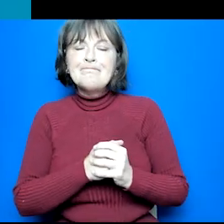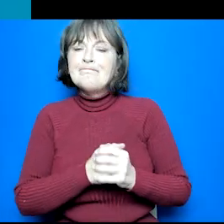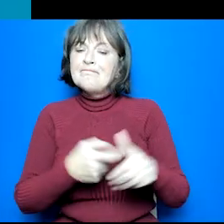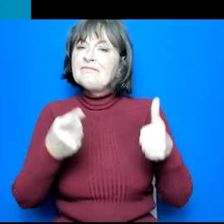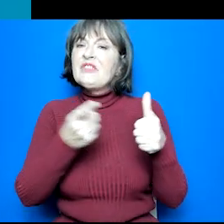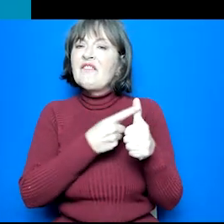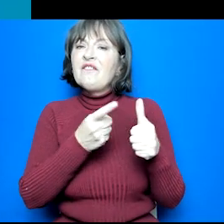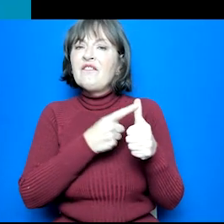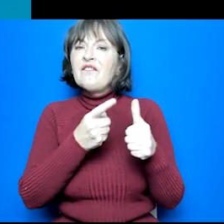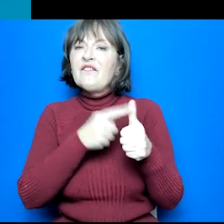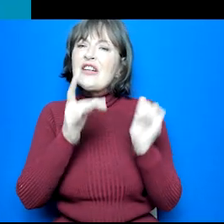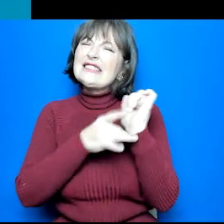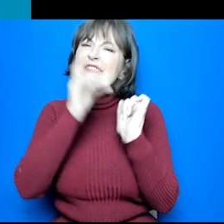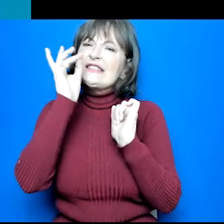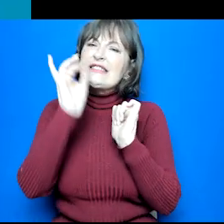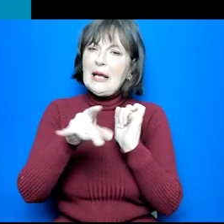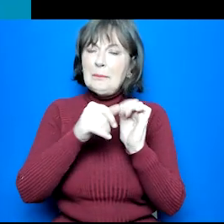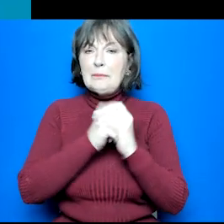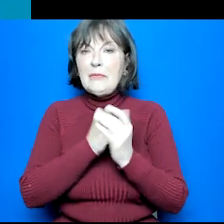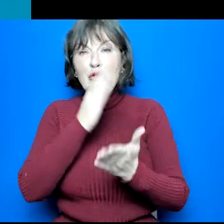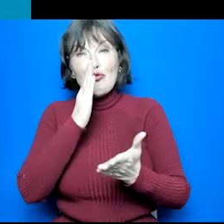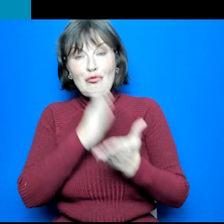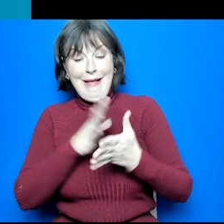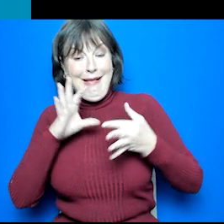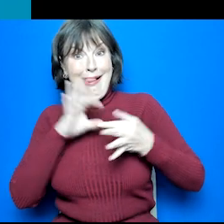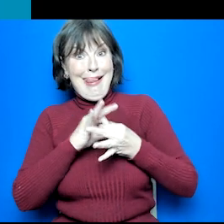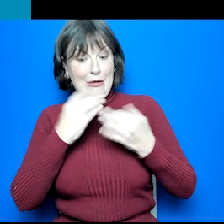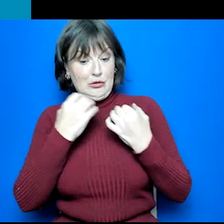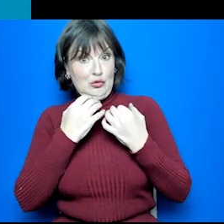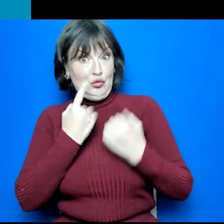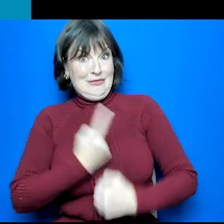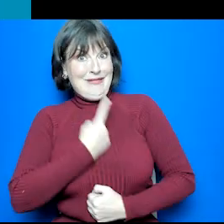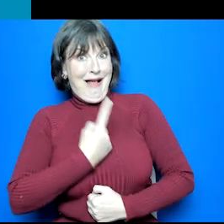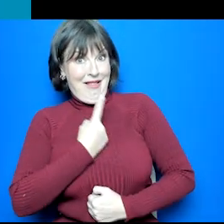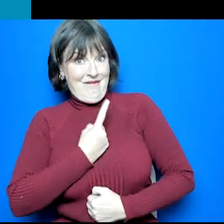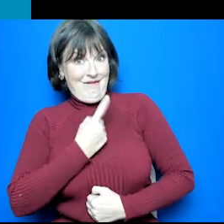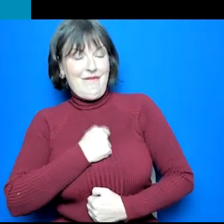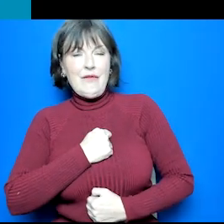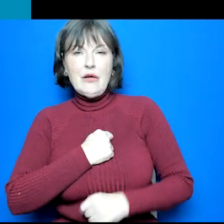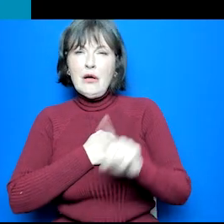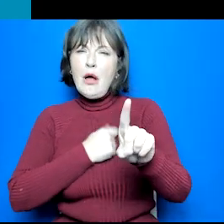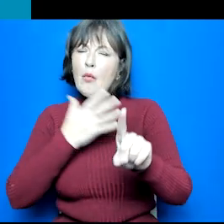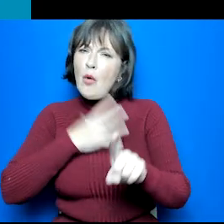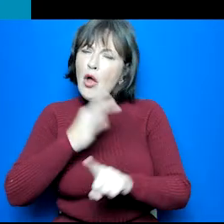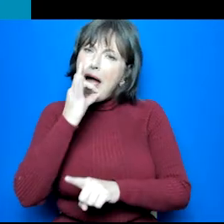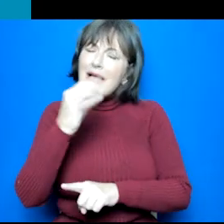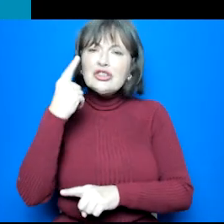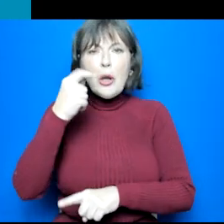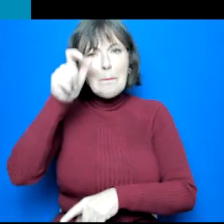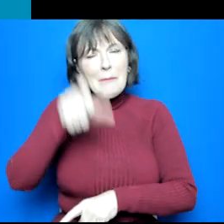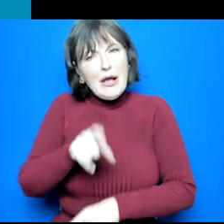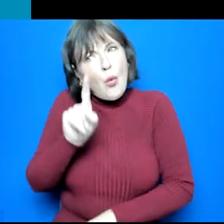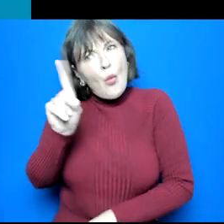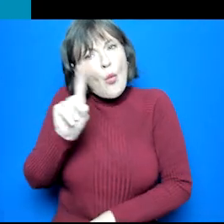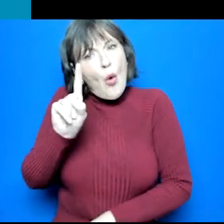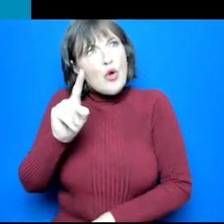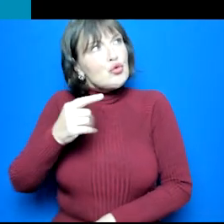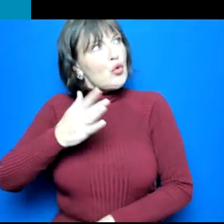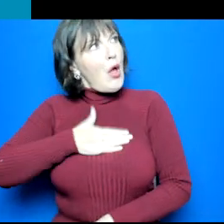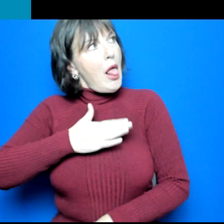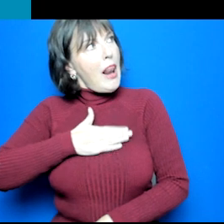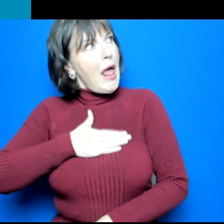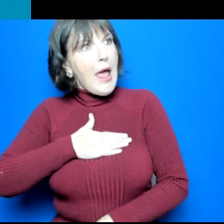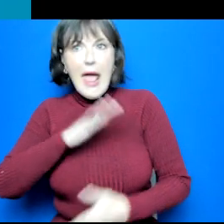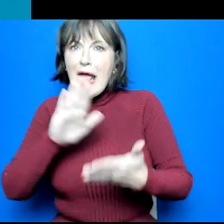Our first tip, which relates to the career management skill of self, is for your young person to think about what they enjoy doing now, both